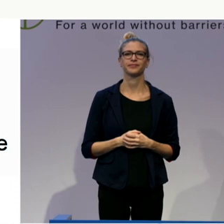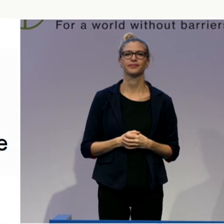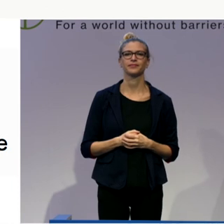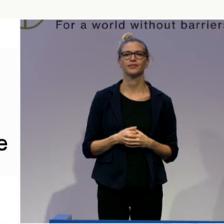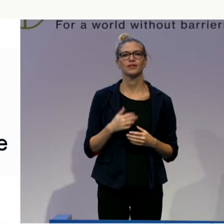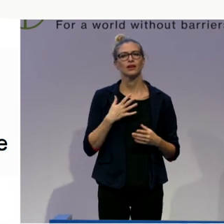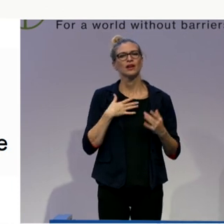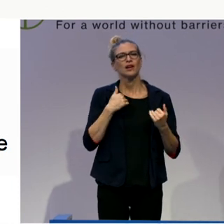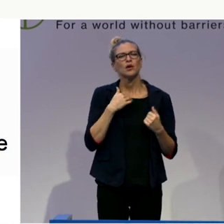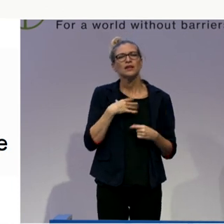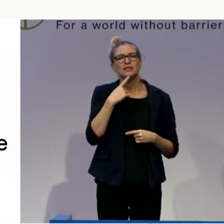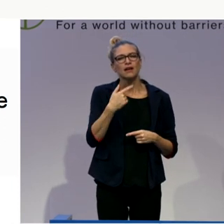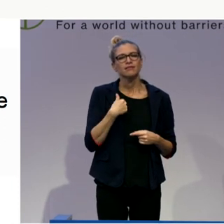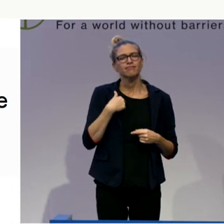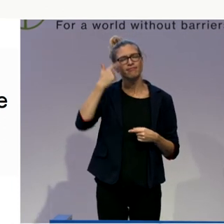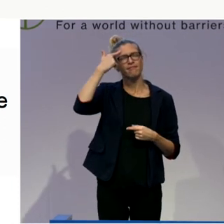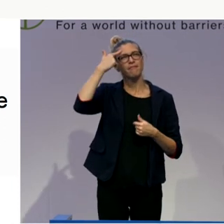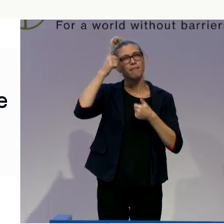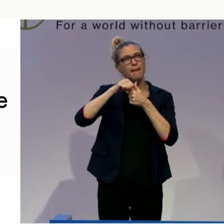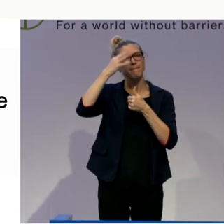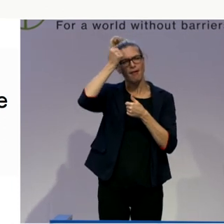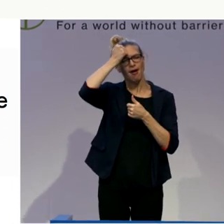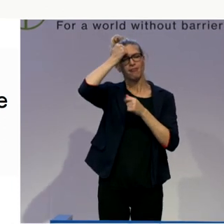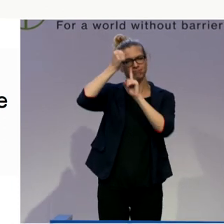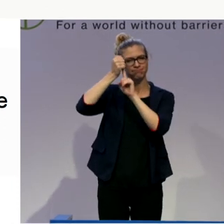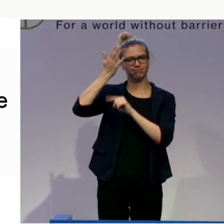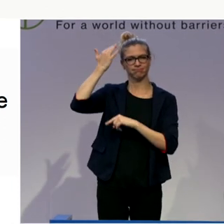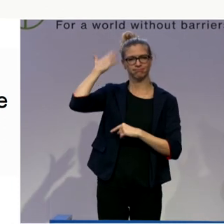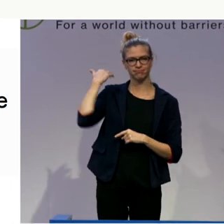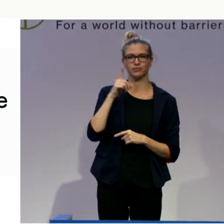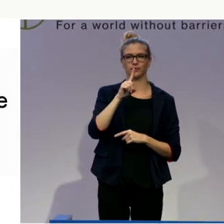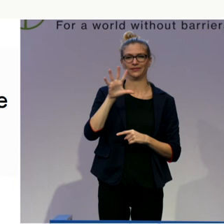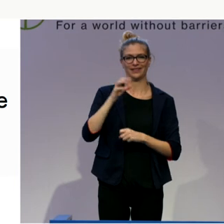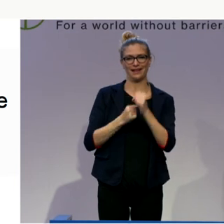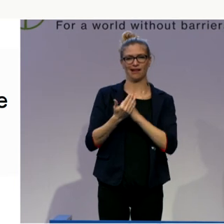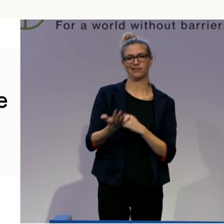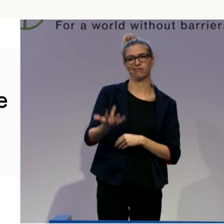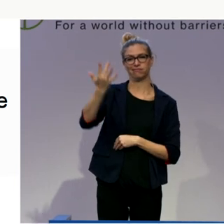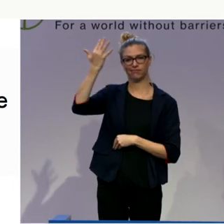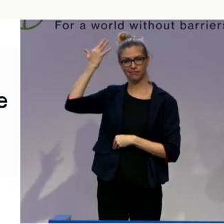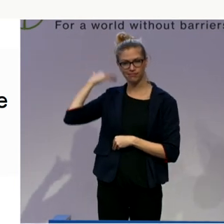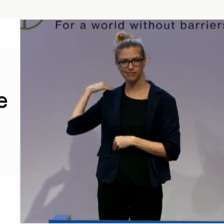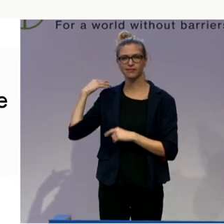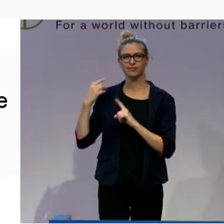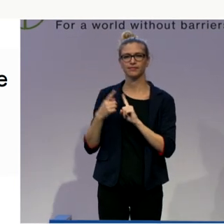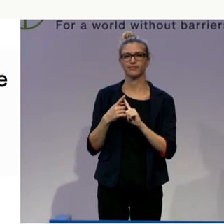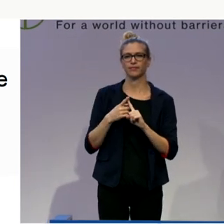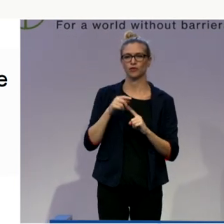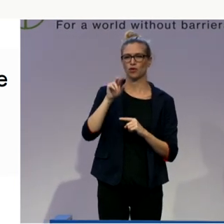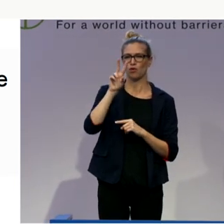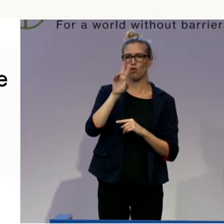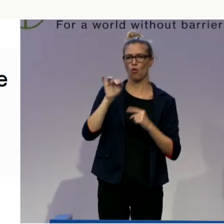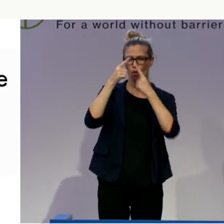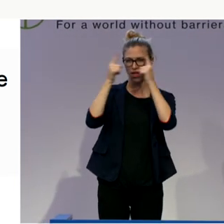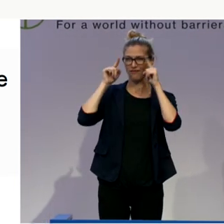It is about 15 to 17 years ago when I had a meeting in Birmingham at the University of Birmingham. And I had, first